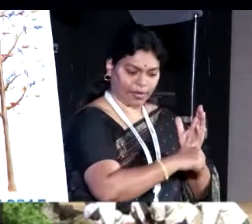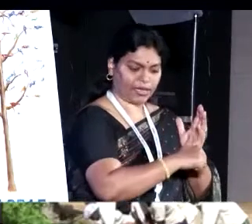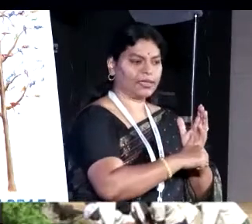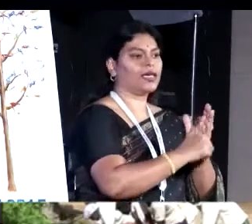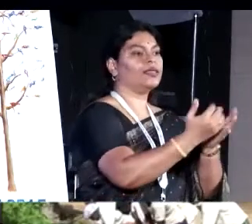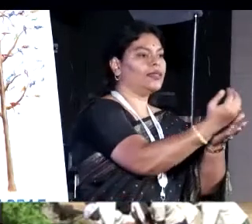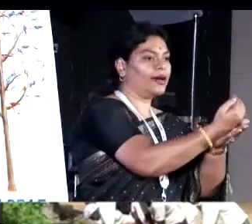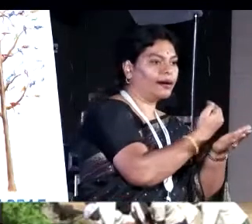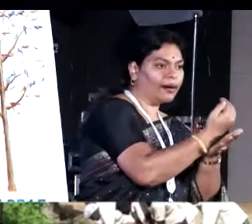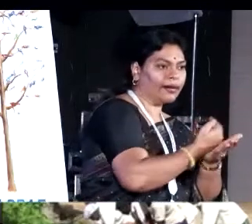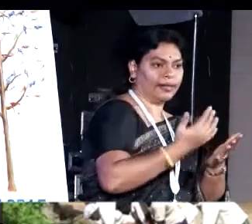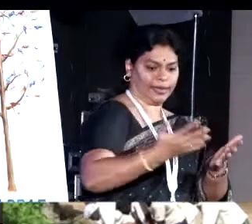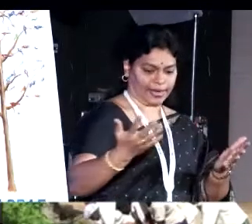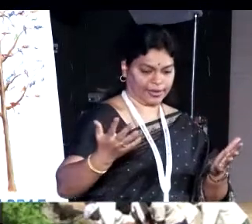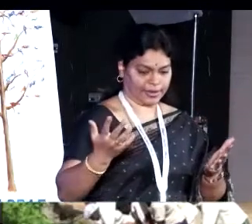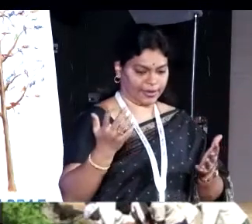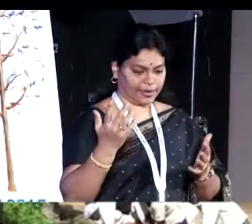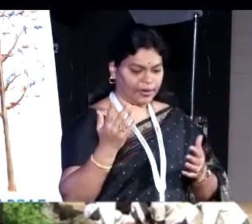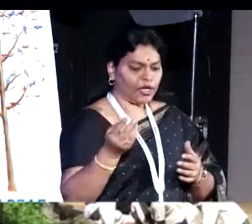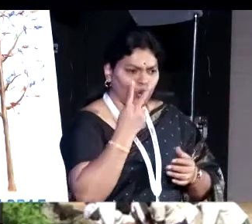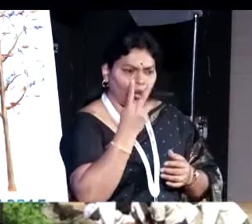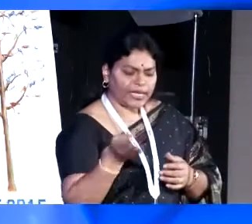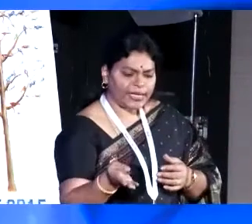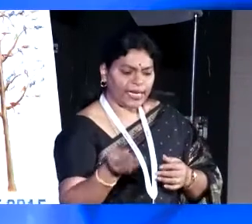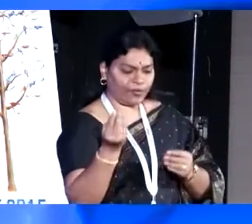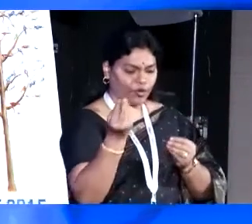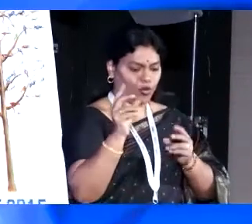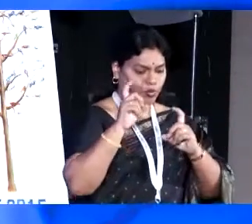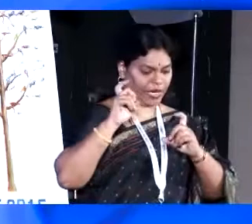run material. So you see these, you know, some of the pictures I will just show you.